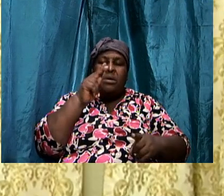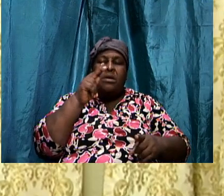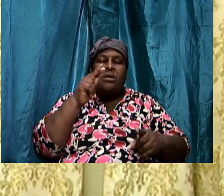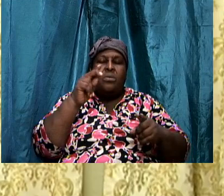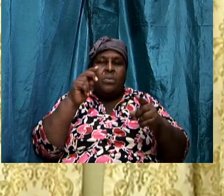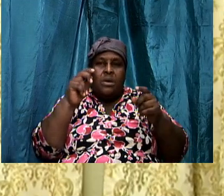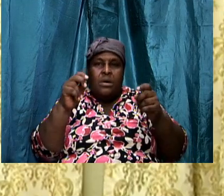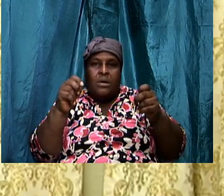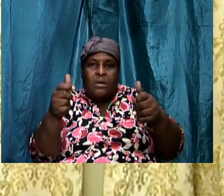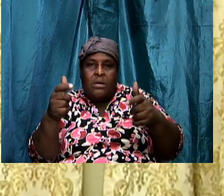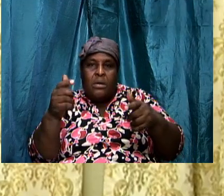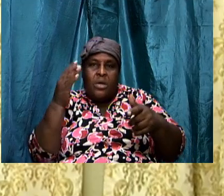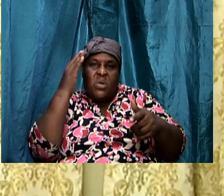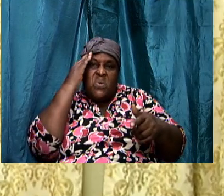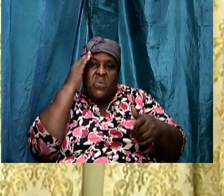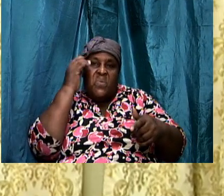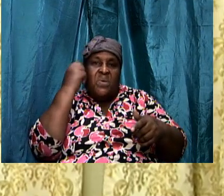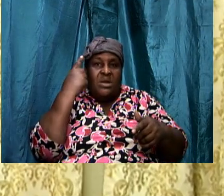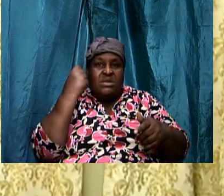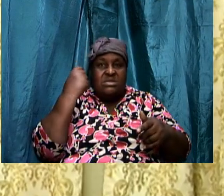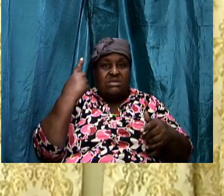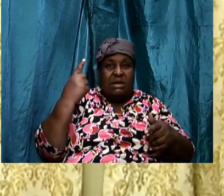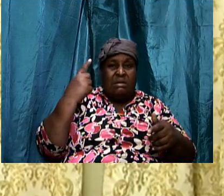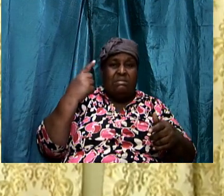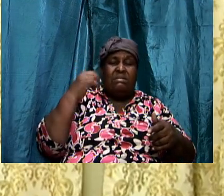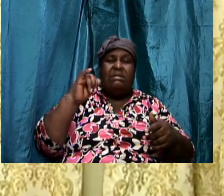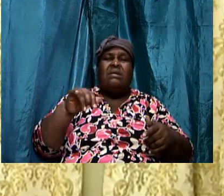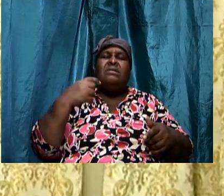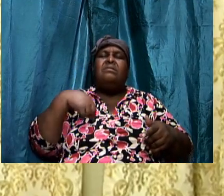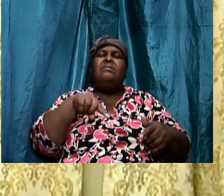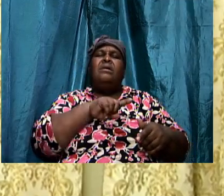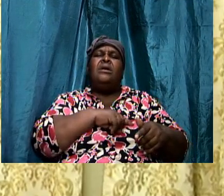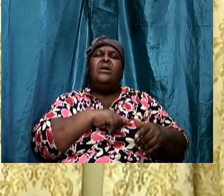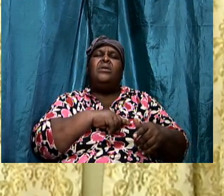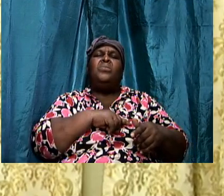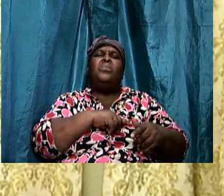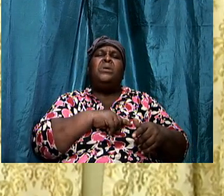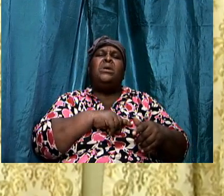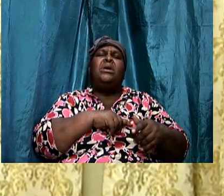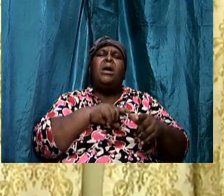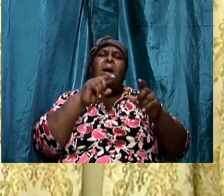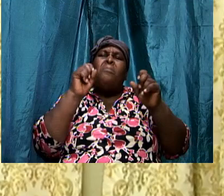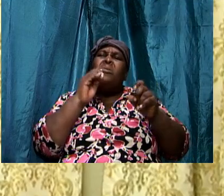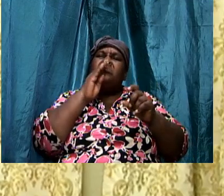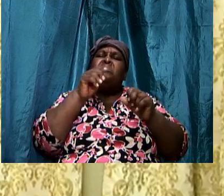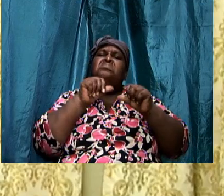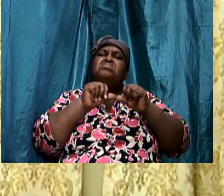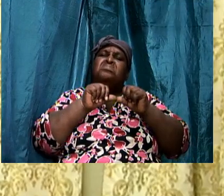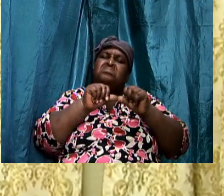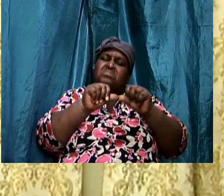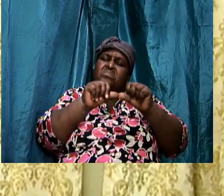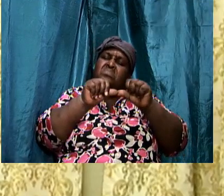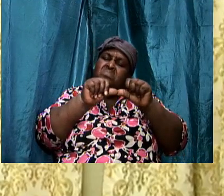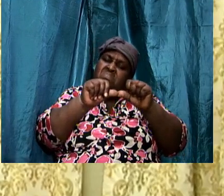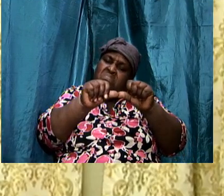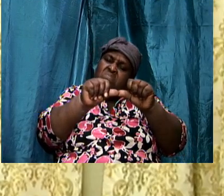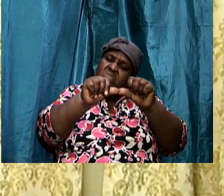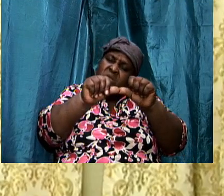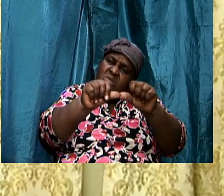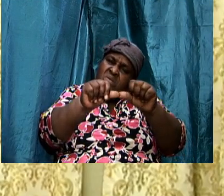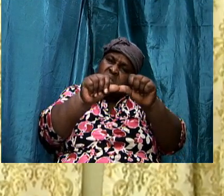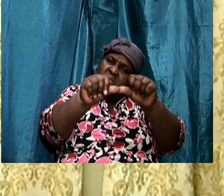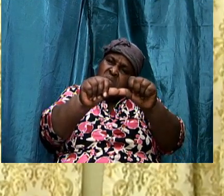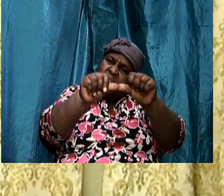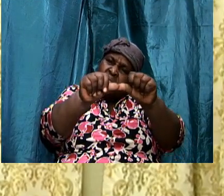Know and understand. That we must be constantly pushing. Constantly